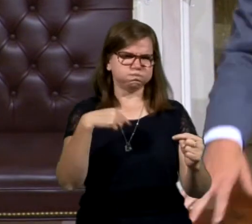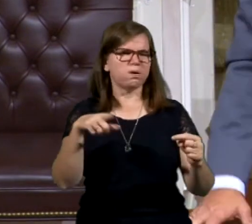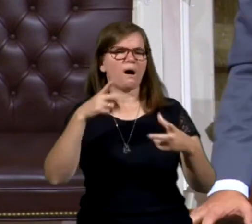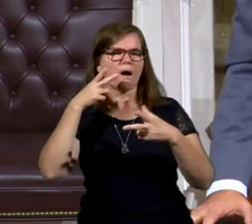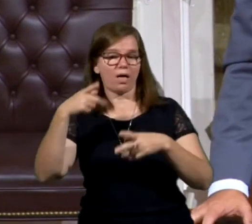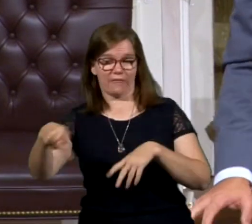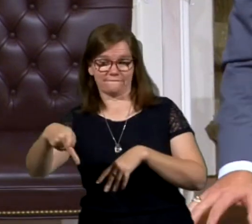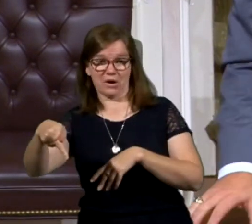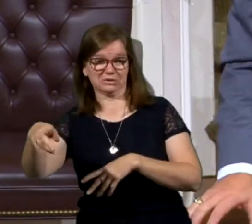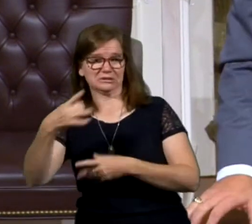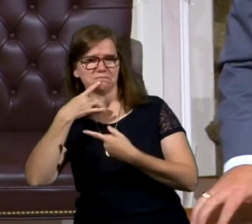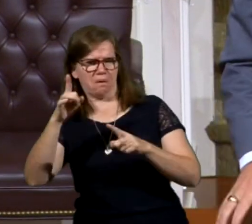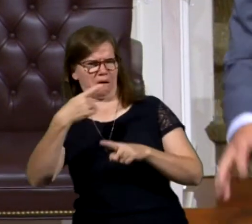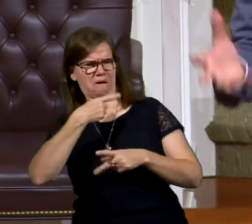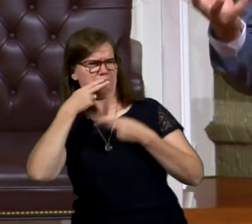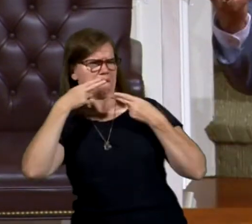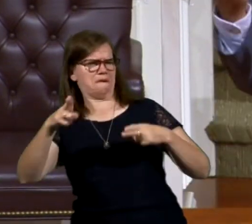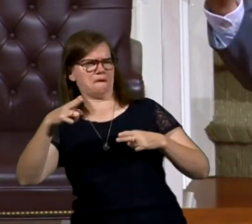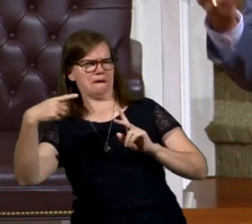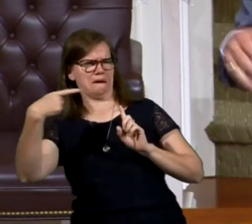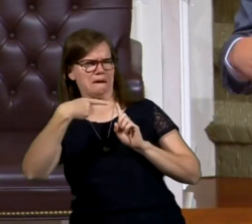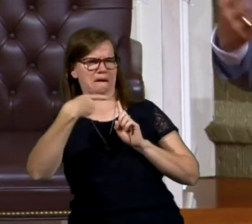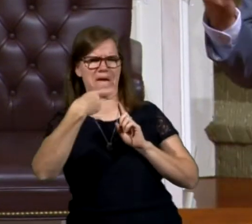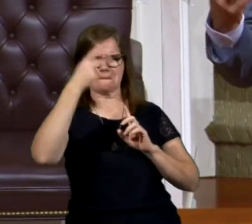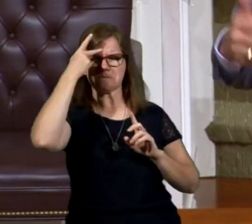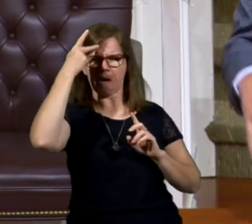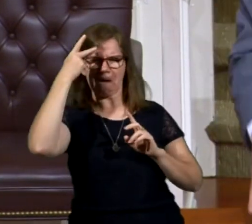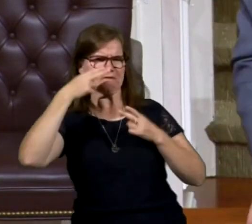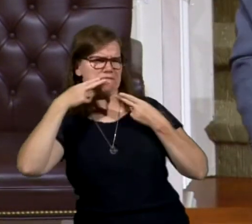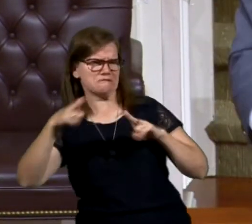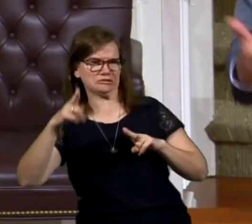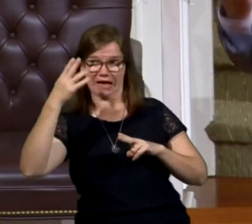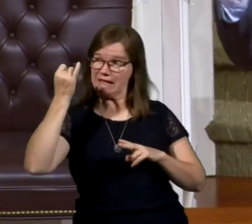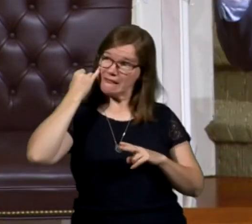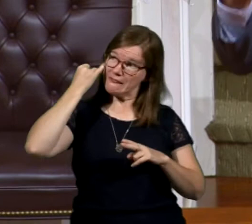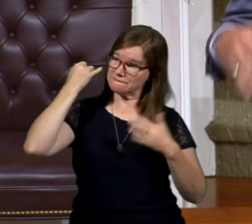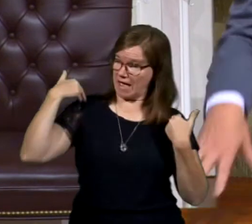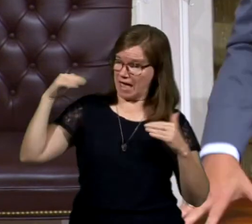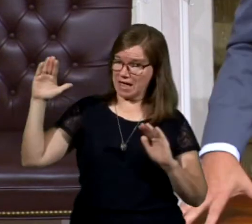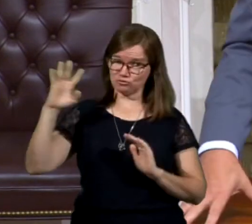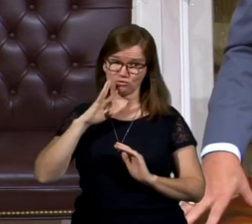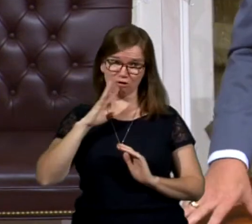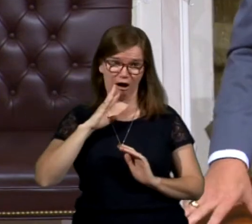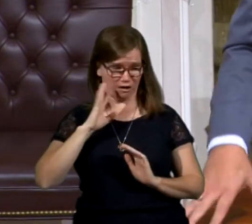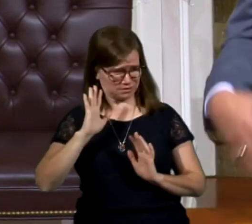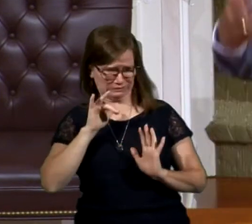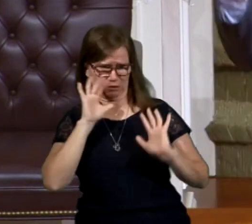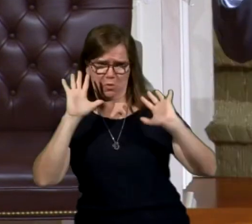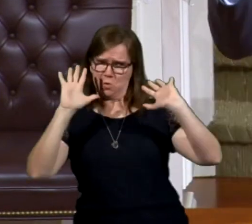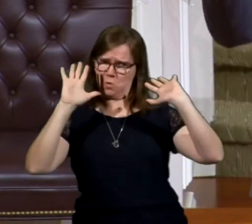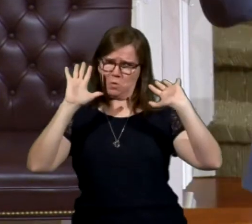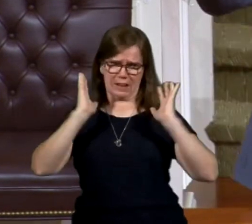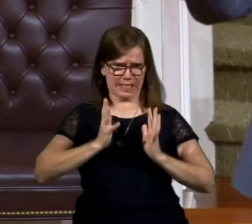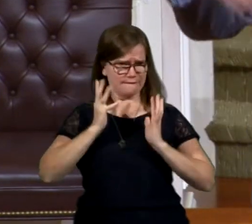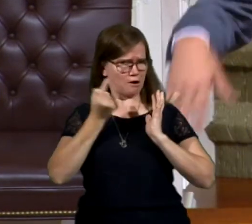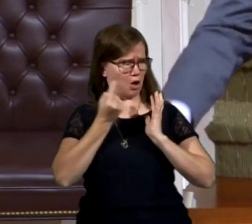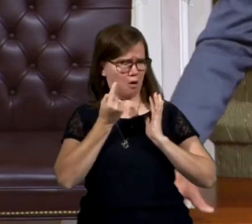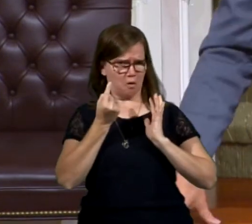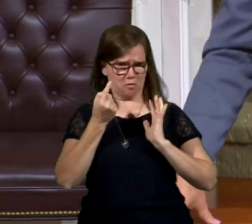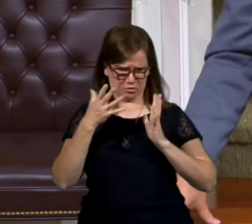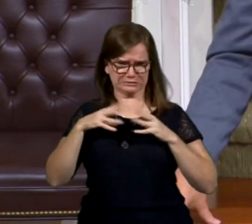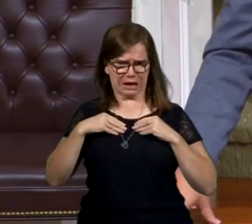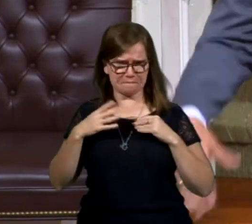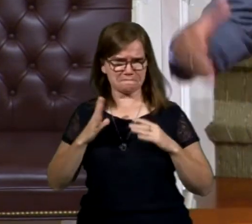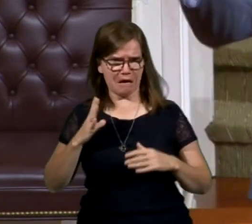no evil with this man. For if a spirit or an angel has spoken to him, let us not fight against God. He said, man, if he had a miracle going, we'll accept